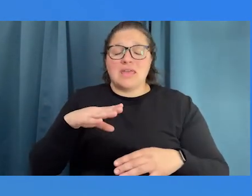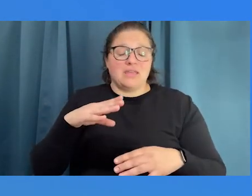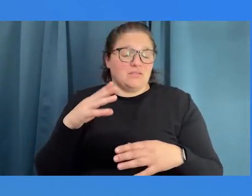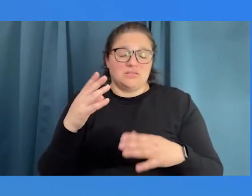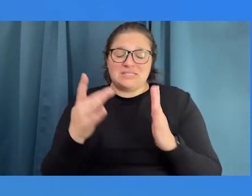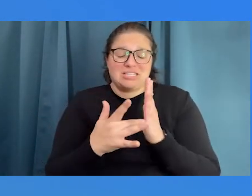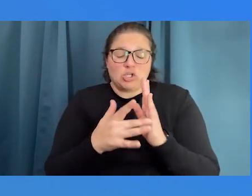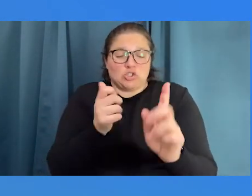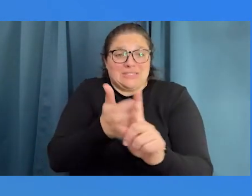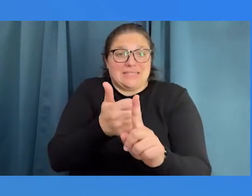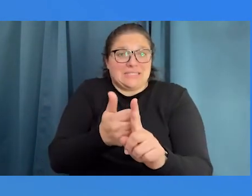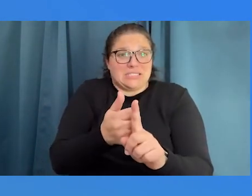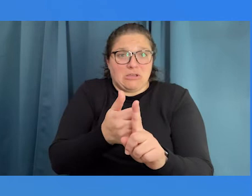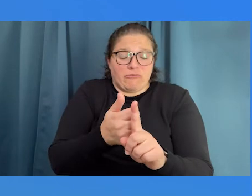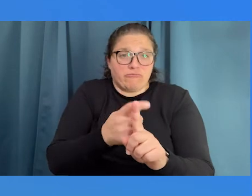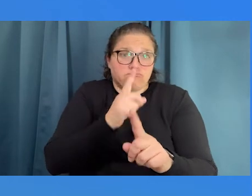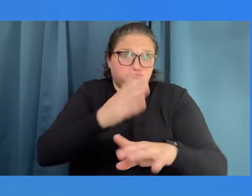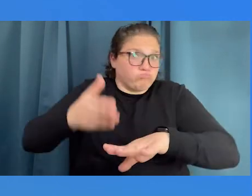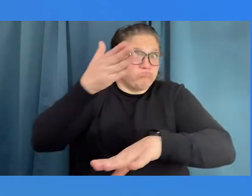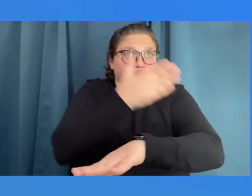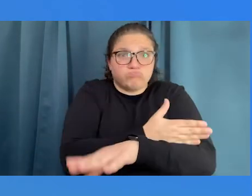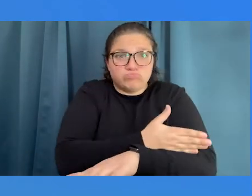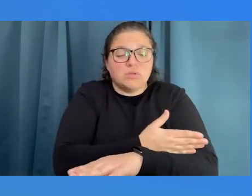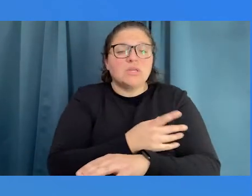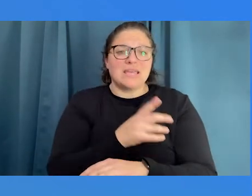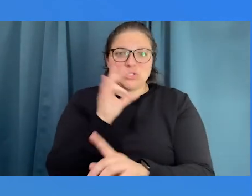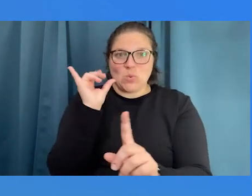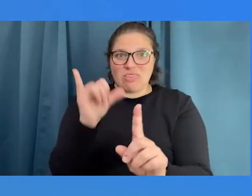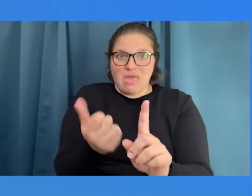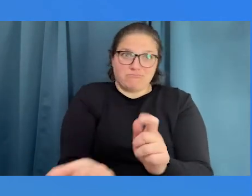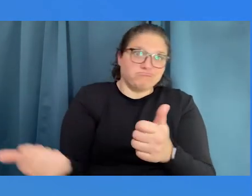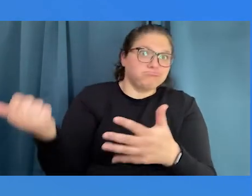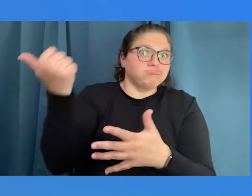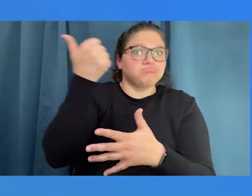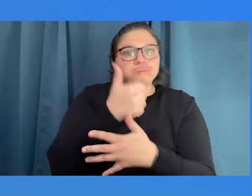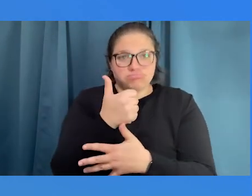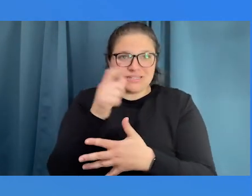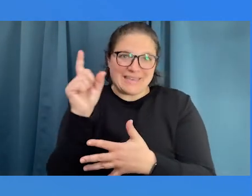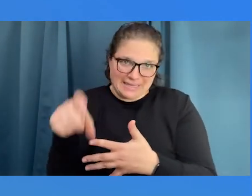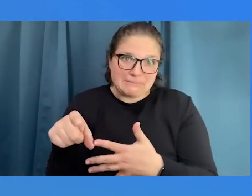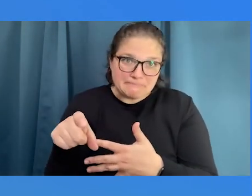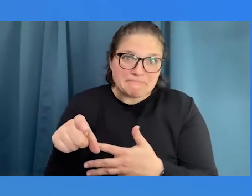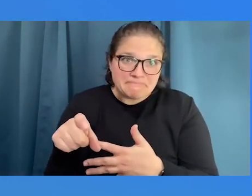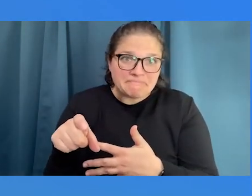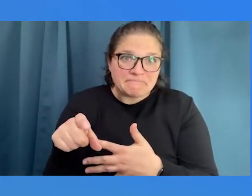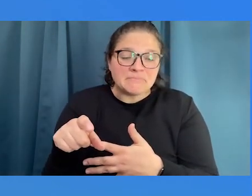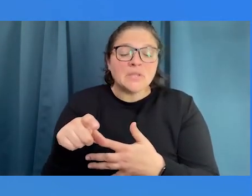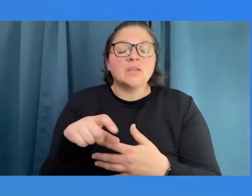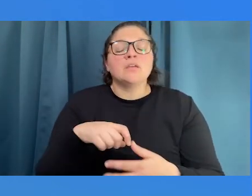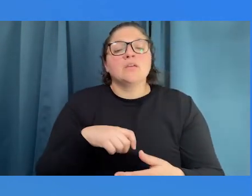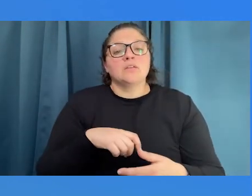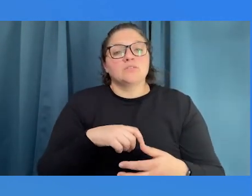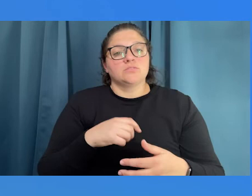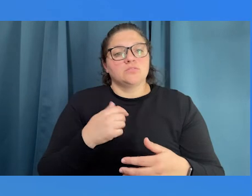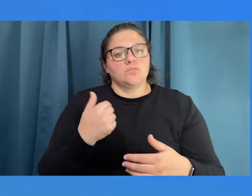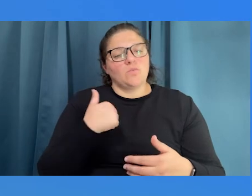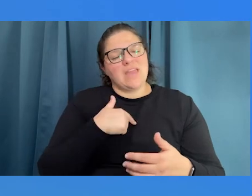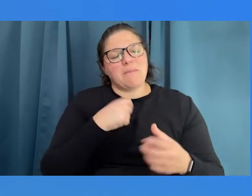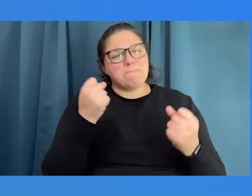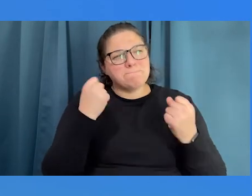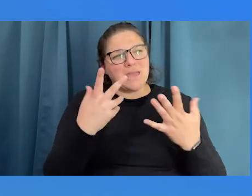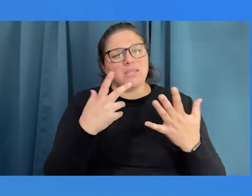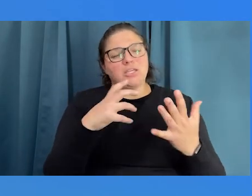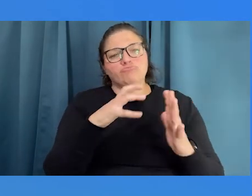technology, it just made sense that that needed to be our number one priority. So we had all these working